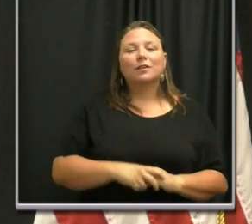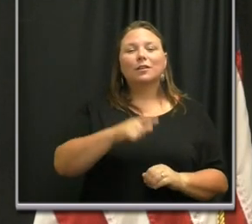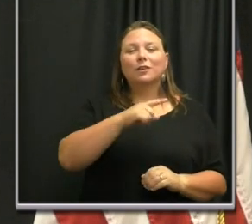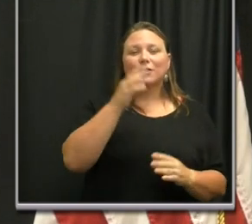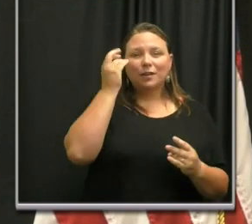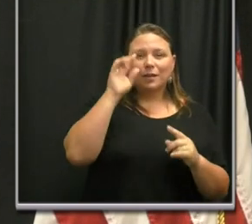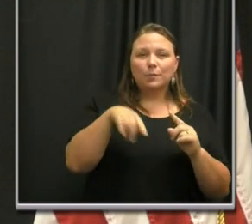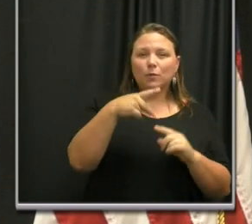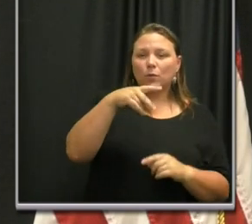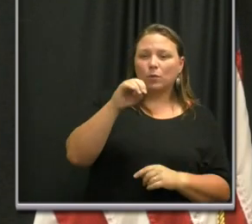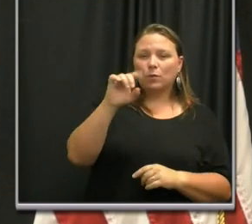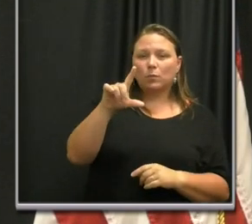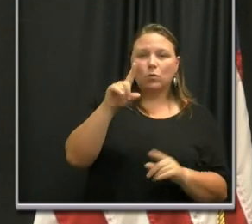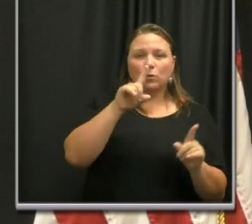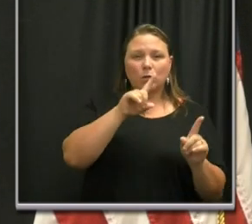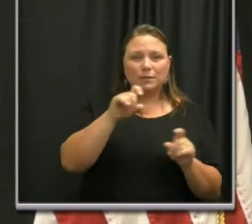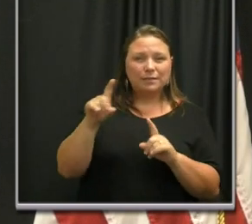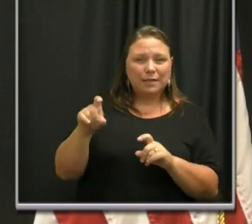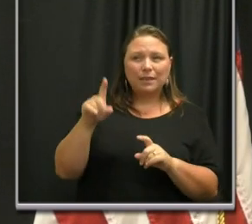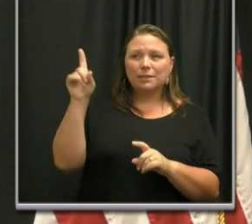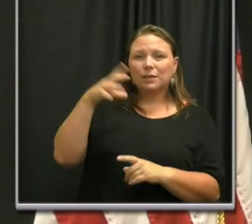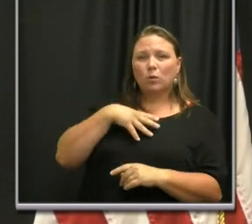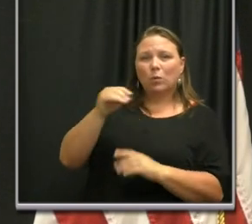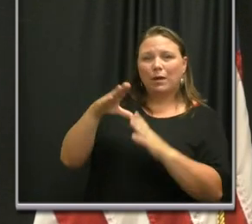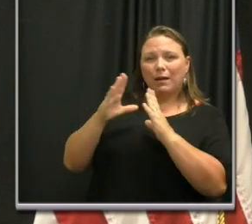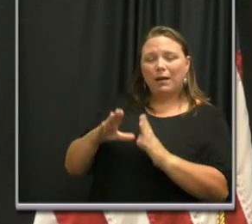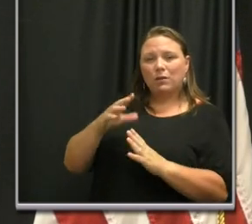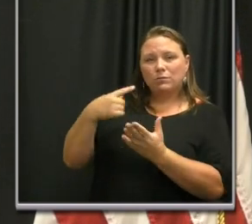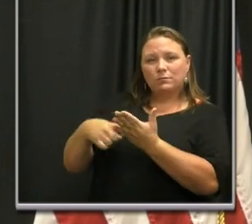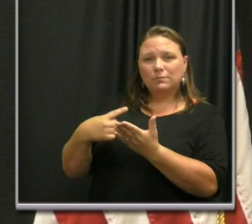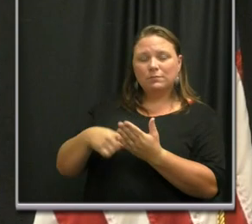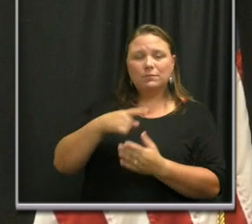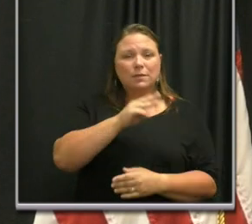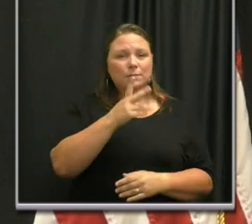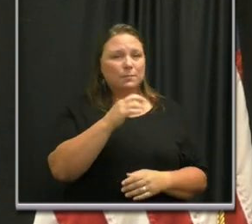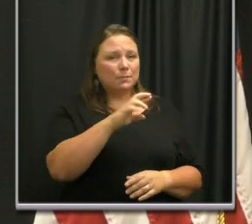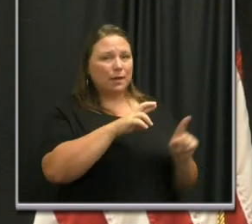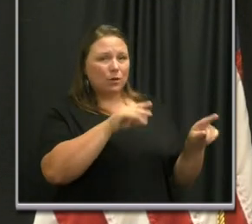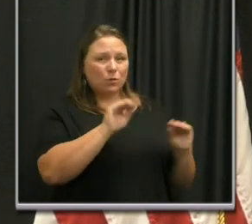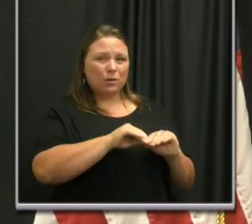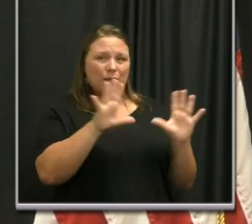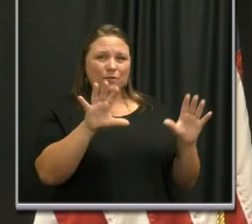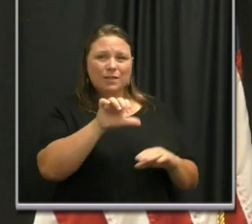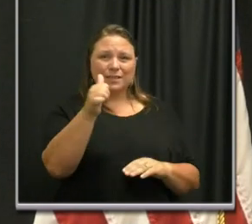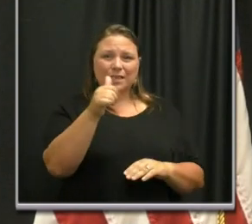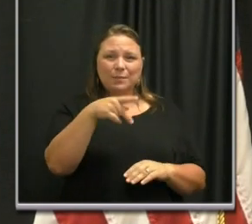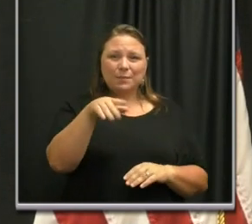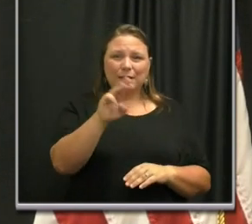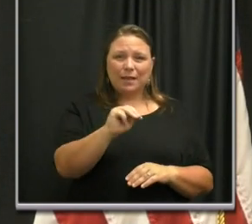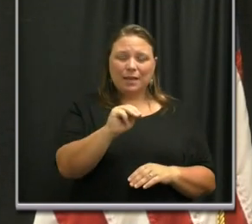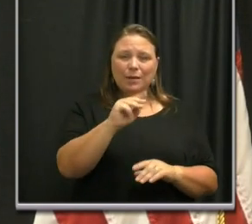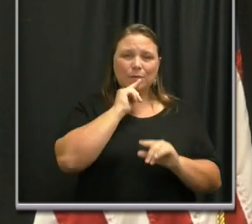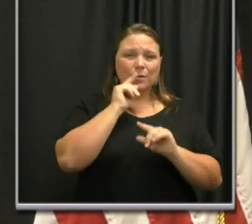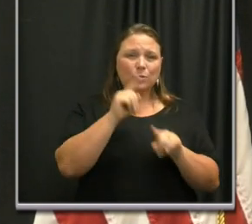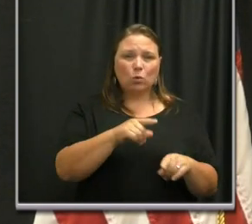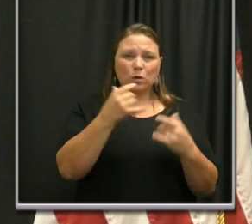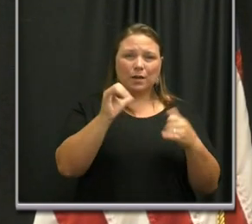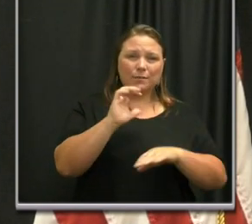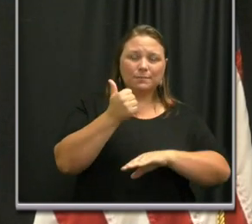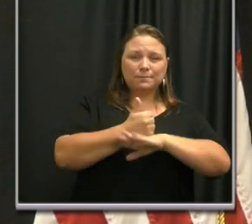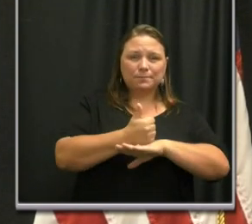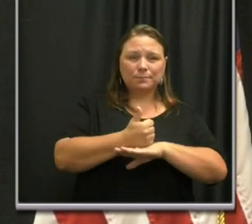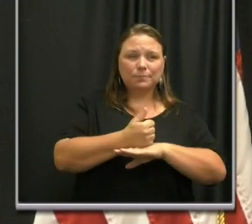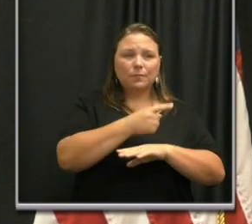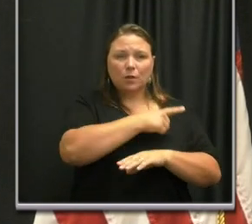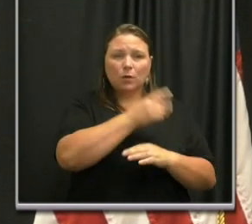testing that the White House report is talking about? And for the mayor, can you clarify the 10 p.m. order that's now in place?